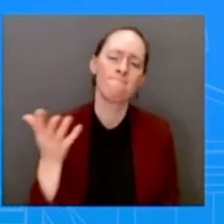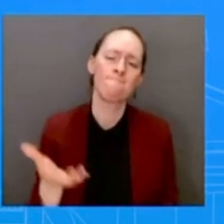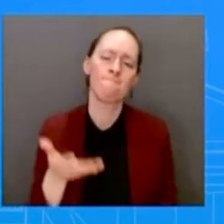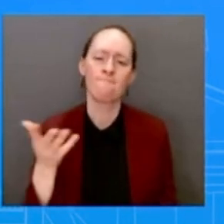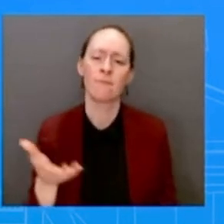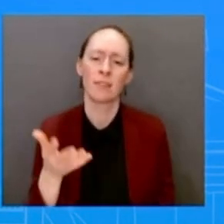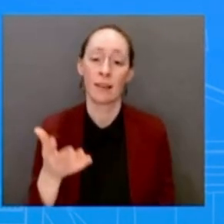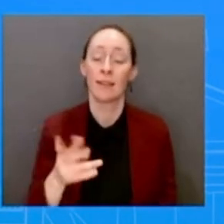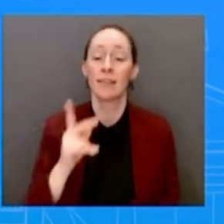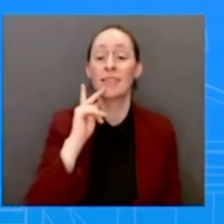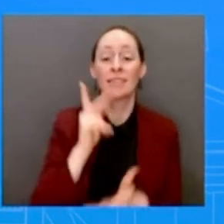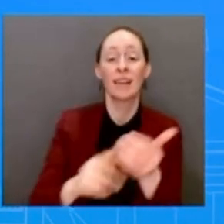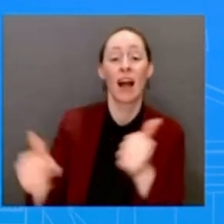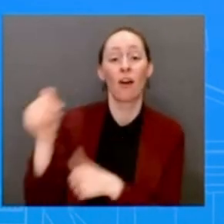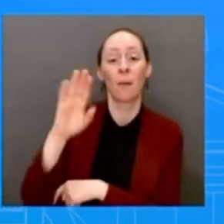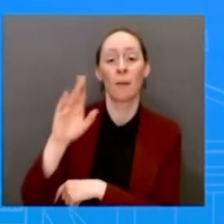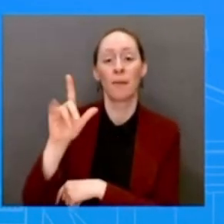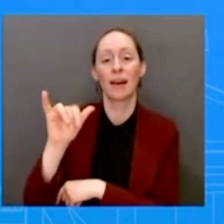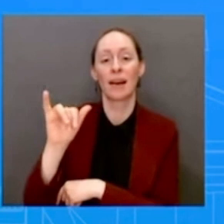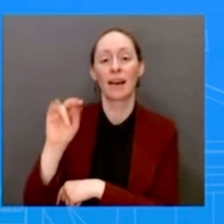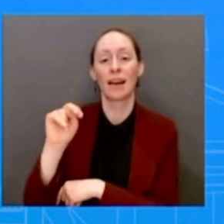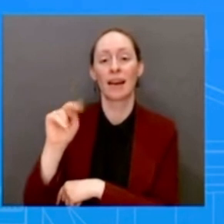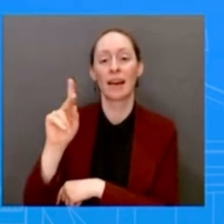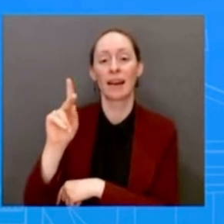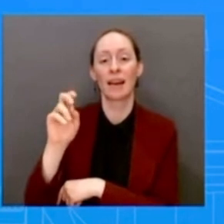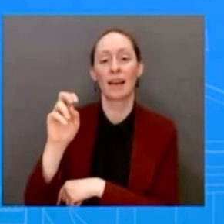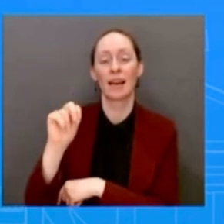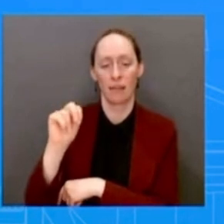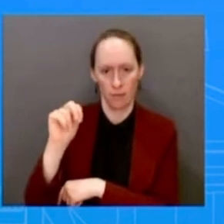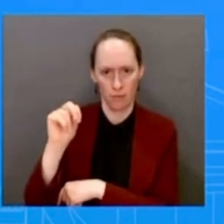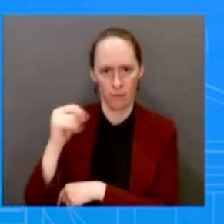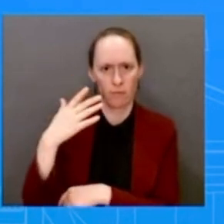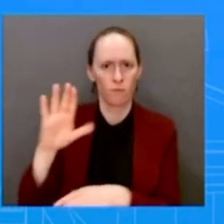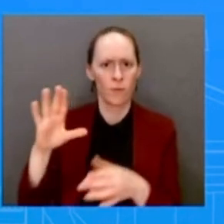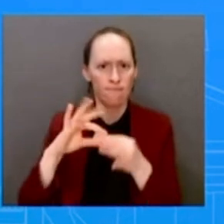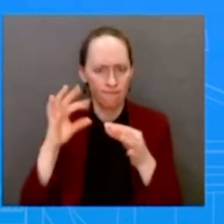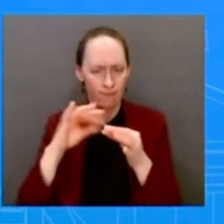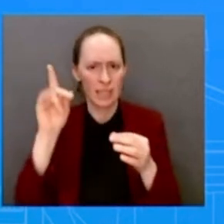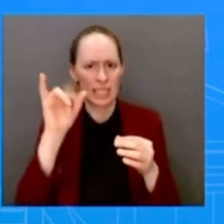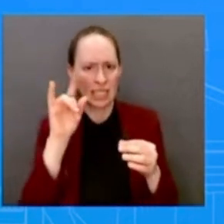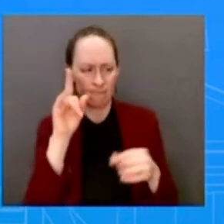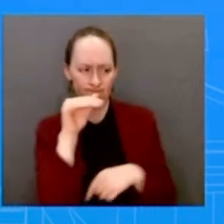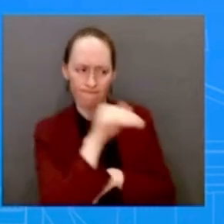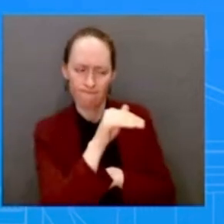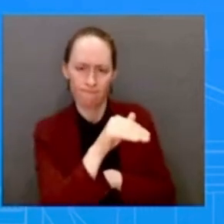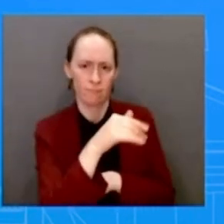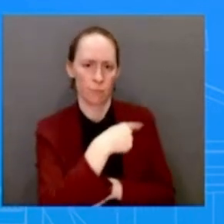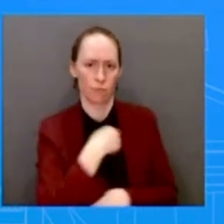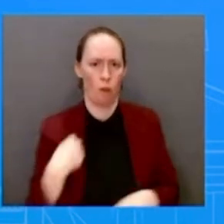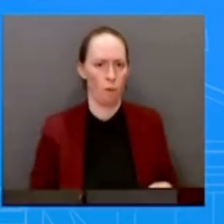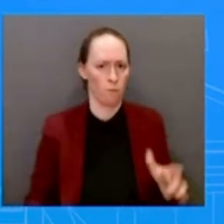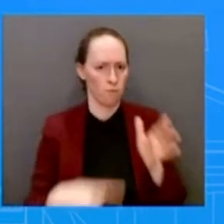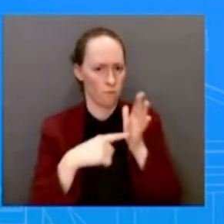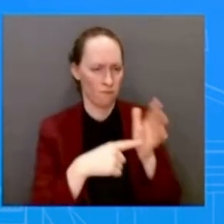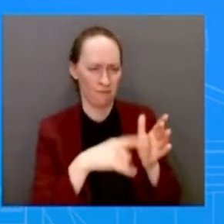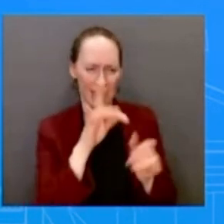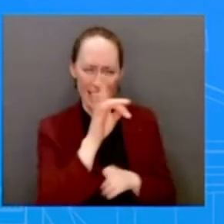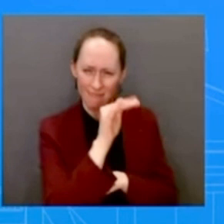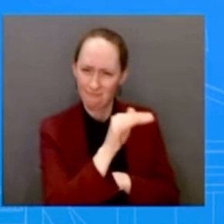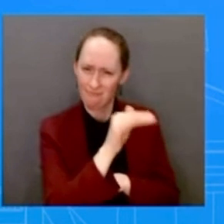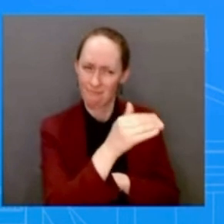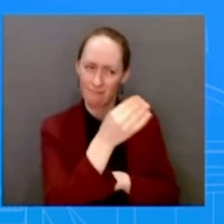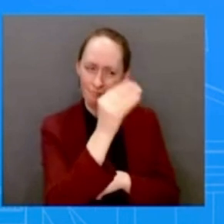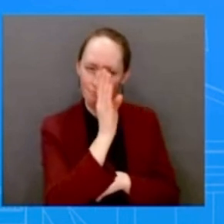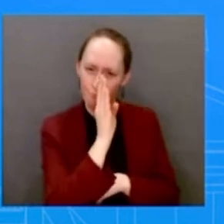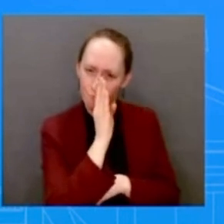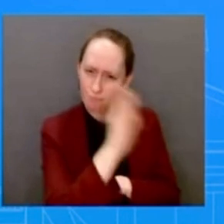just recently in Munich and made himself really clear. They had a very clear conversation and keeping that communication, that line